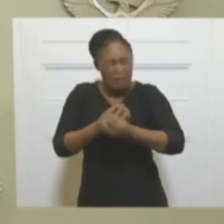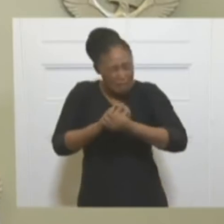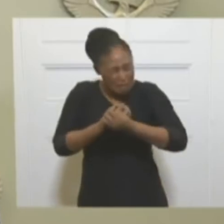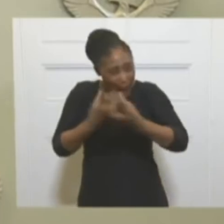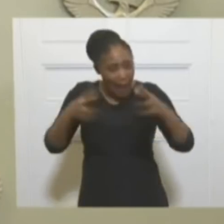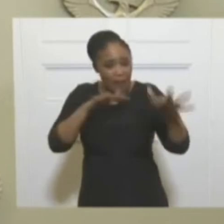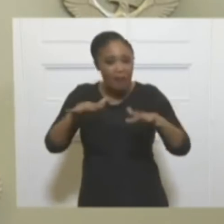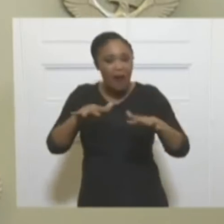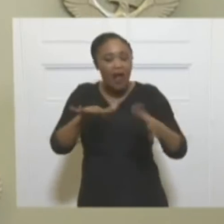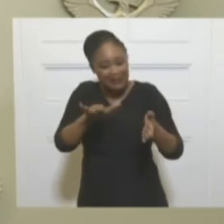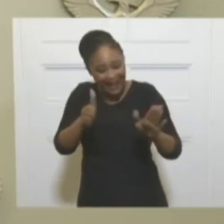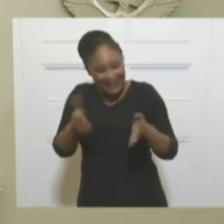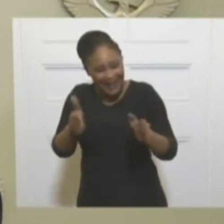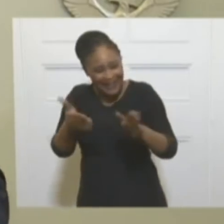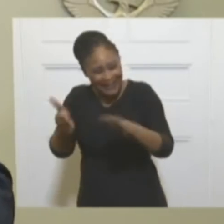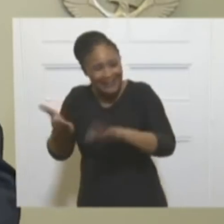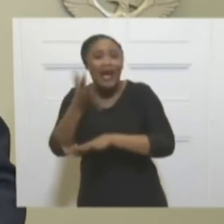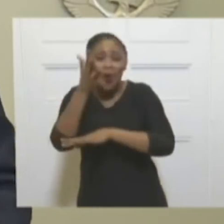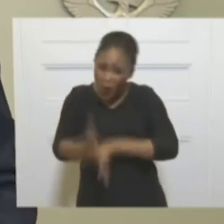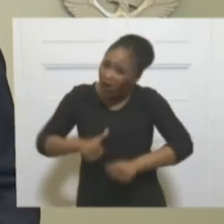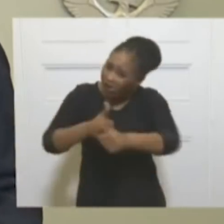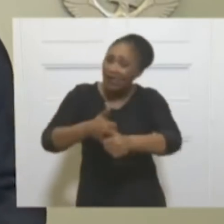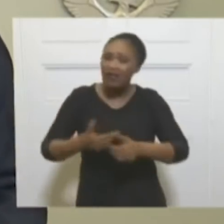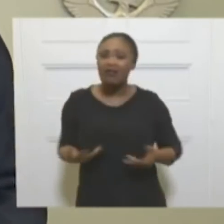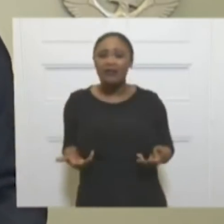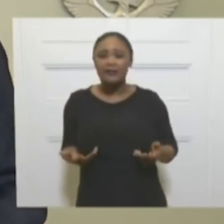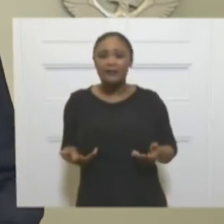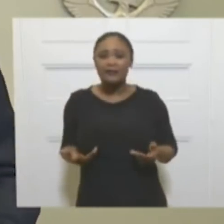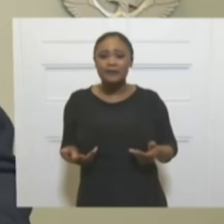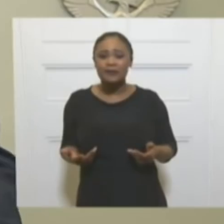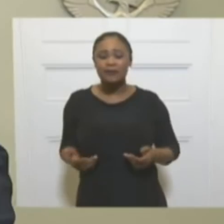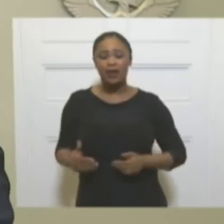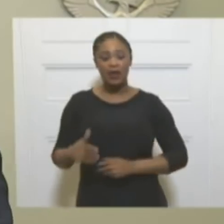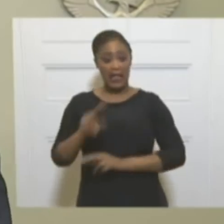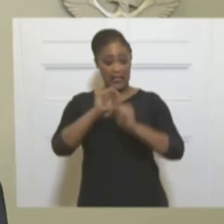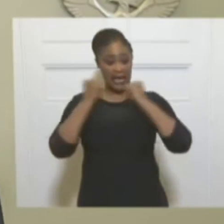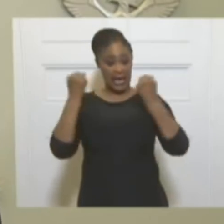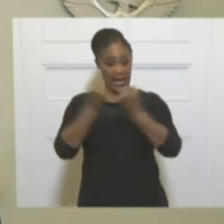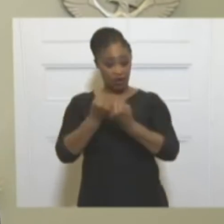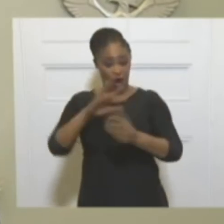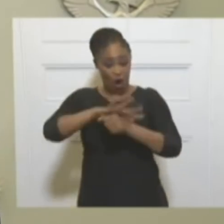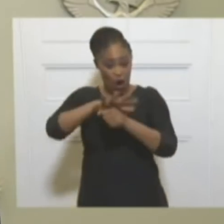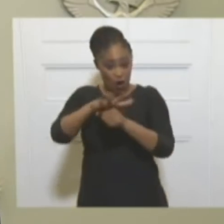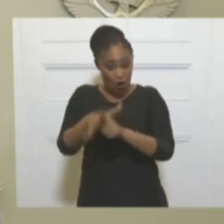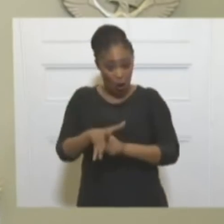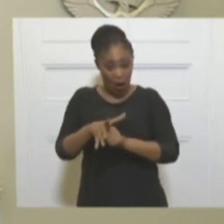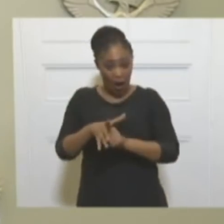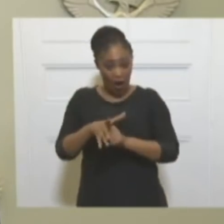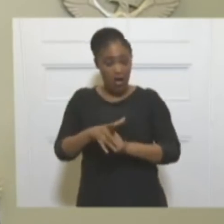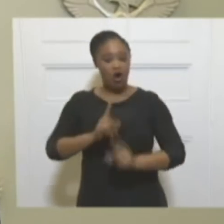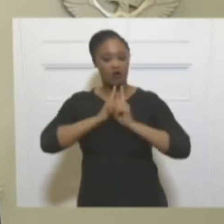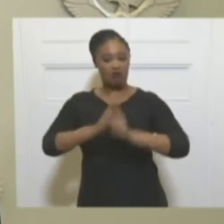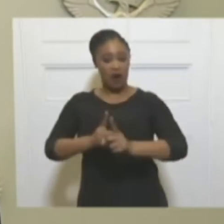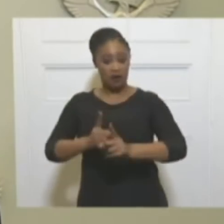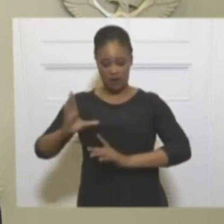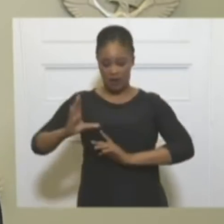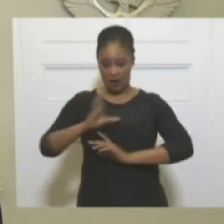On the recommendation of the National Coronavirus Command Council, and after consultation with provinces and our metro